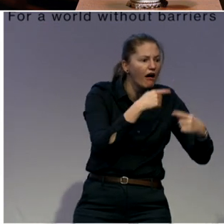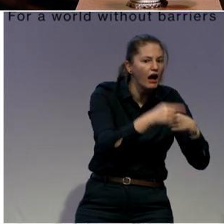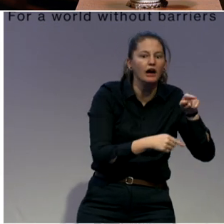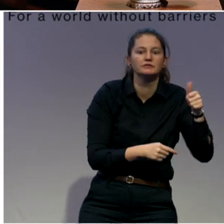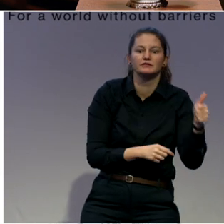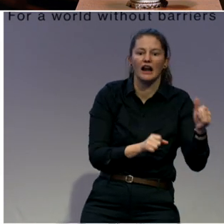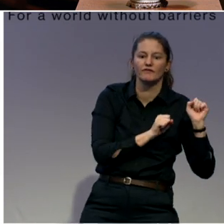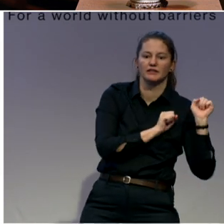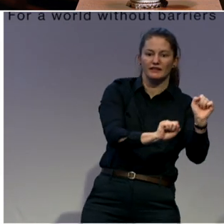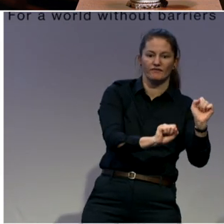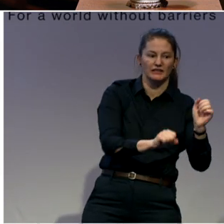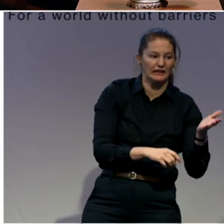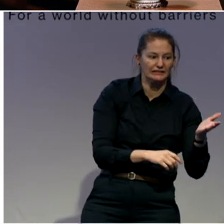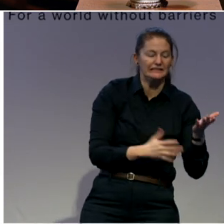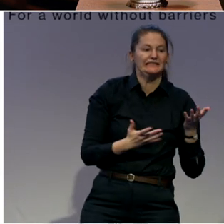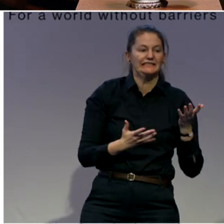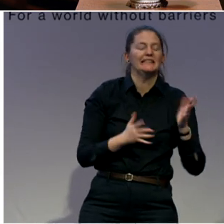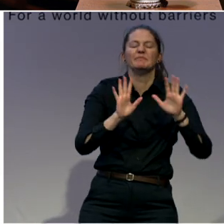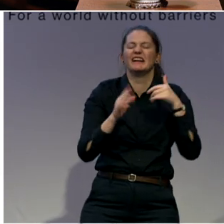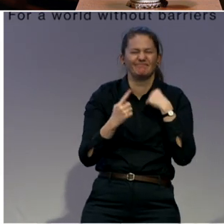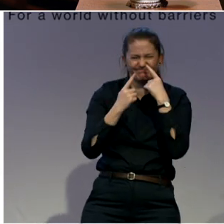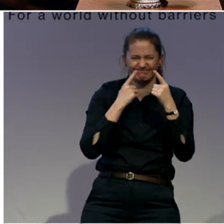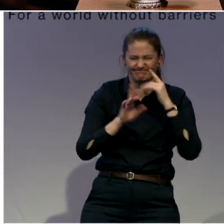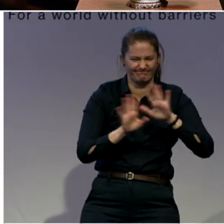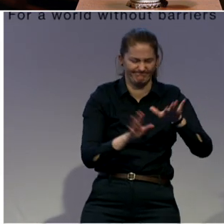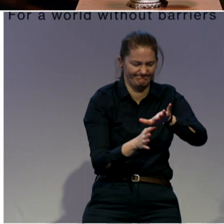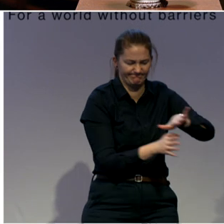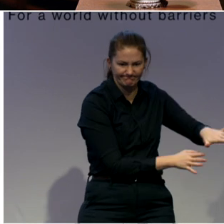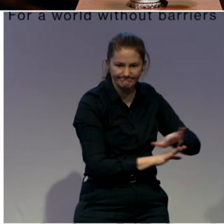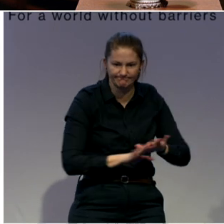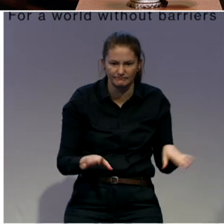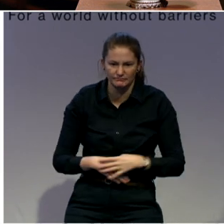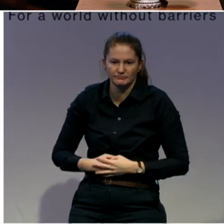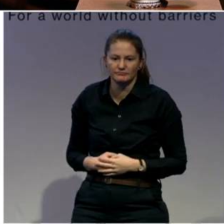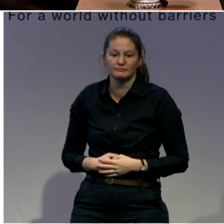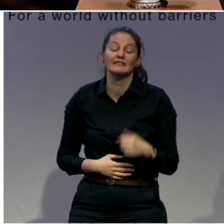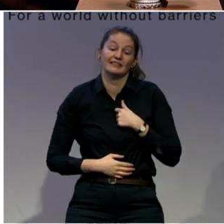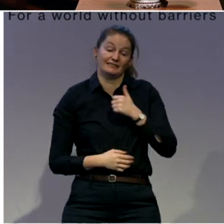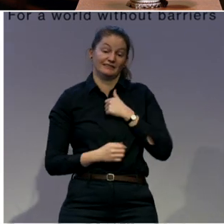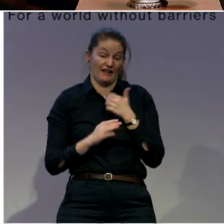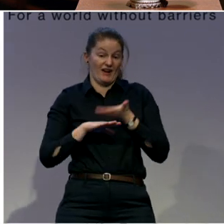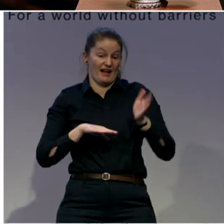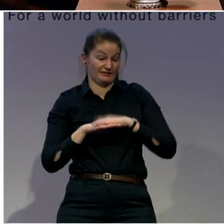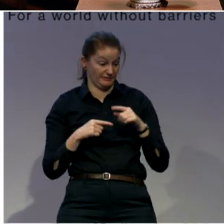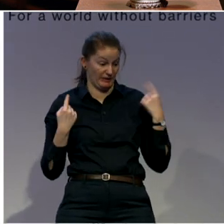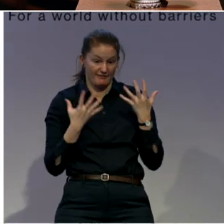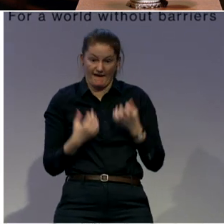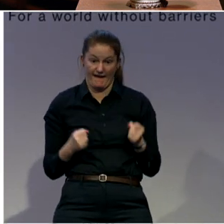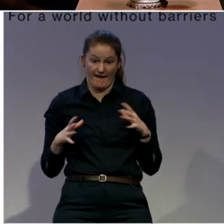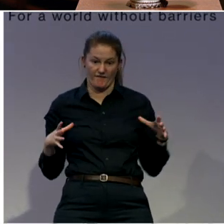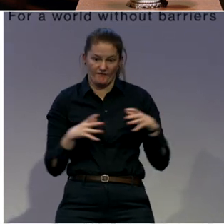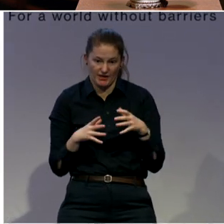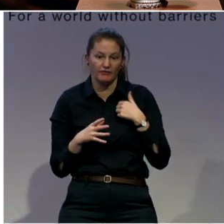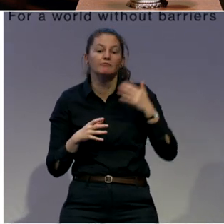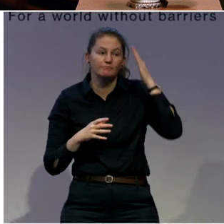research and evaluation expertise in-house, and we all know that funders like to see impact. So we're constantly thinking